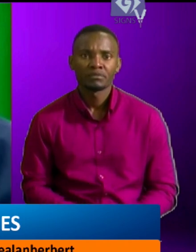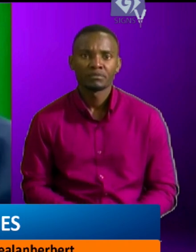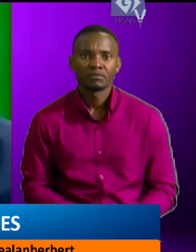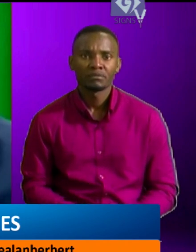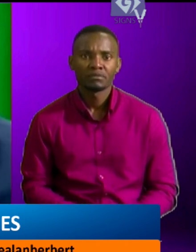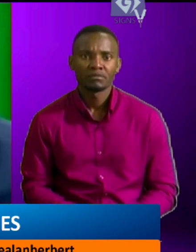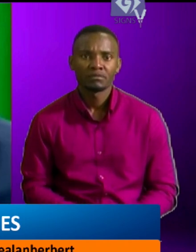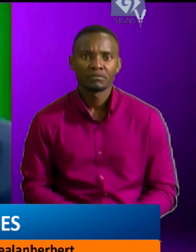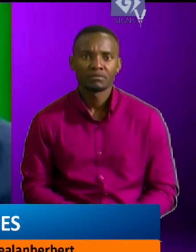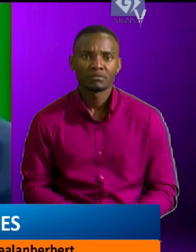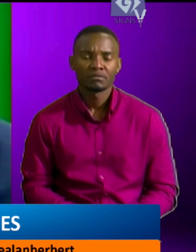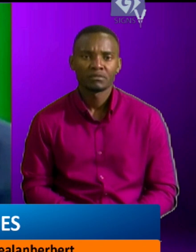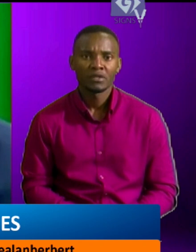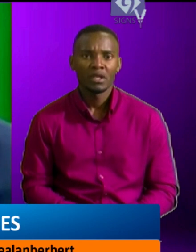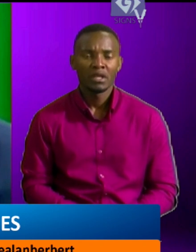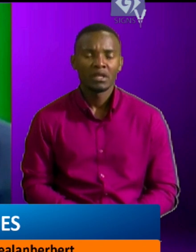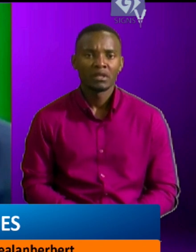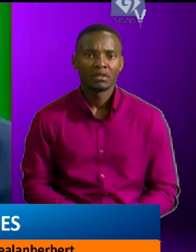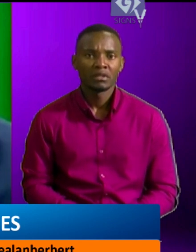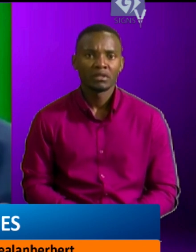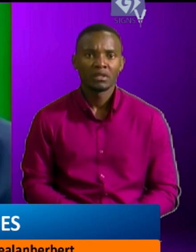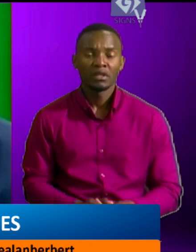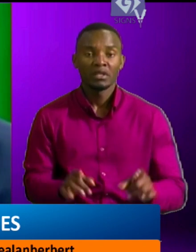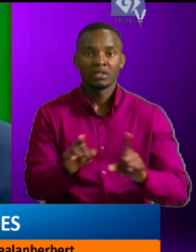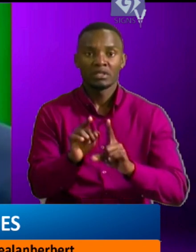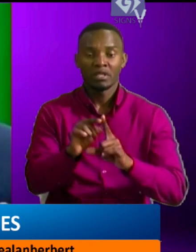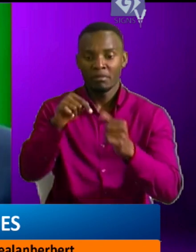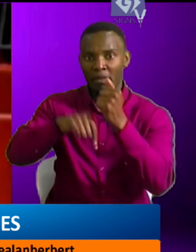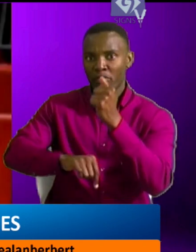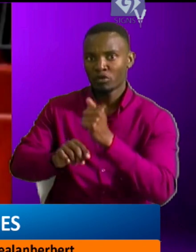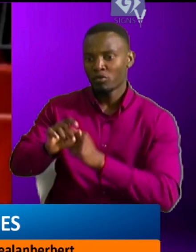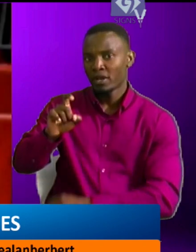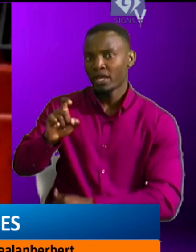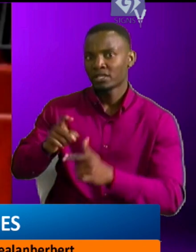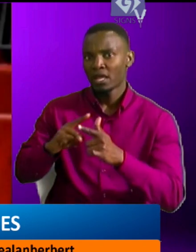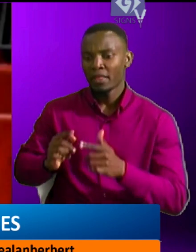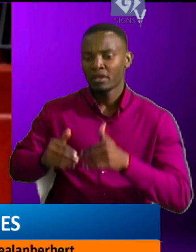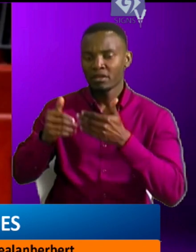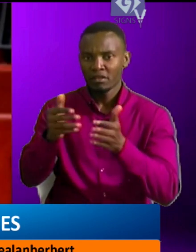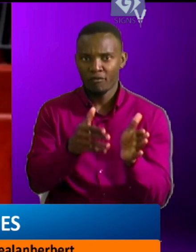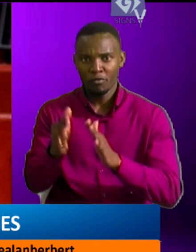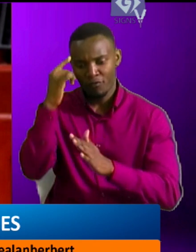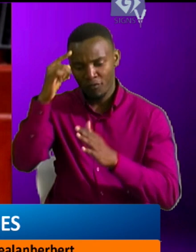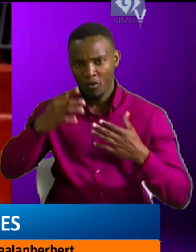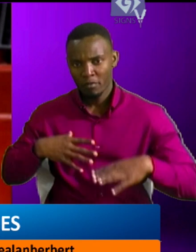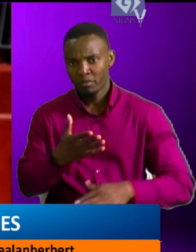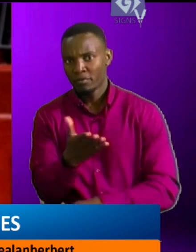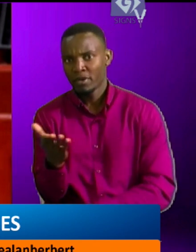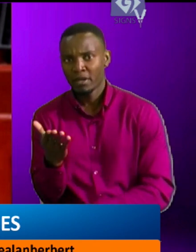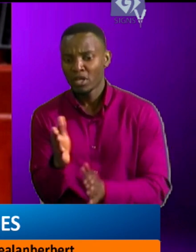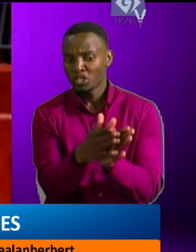bottlenecks, and I'll have a cabinet paper to remove the bottlenecks and provide opportunities for people here. That story was not correct,